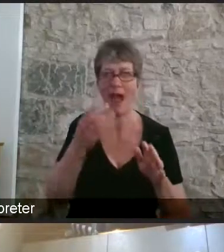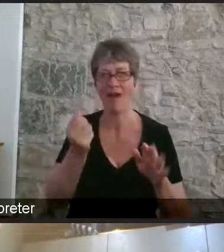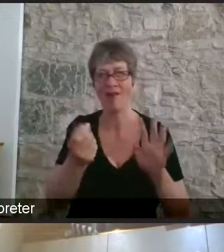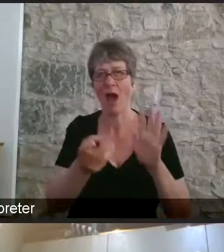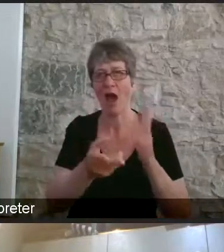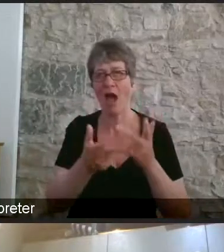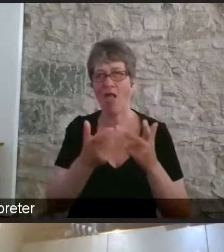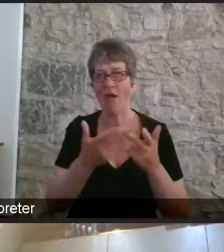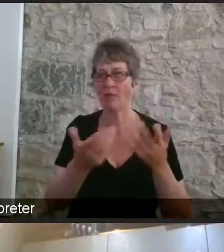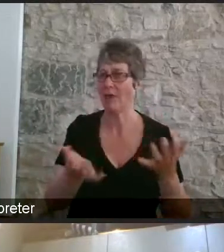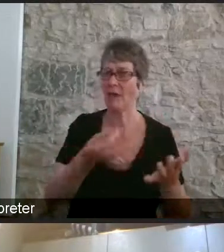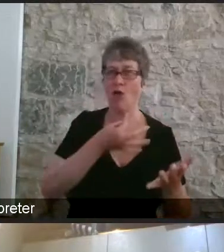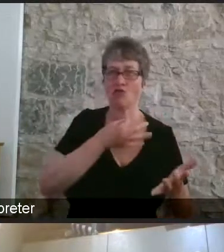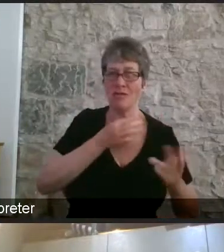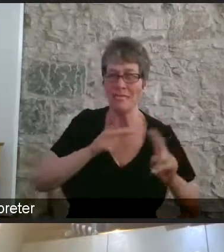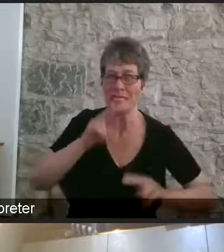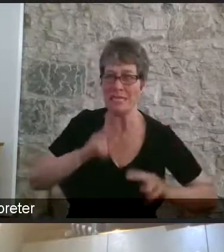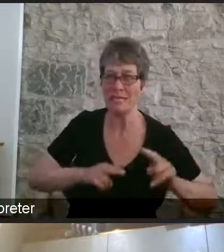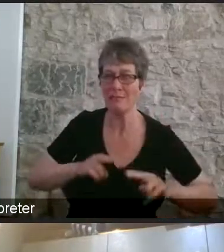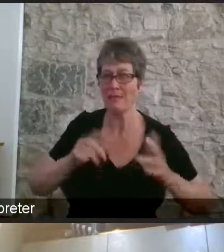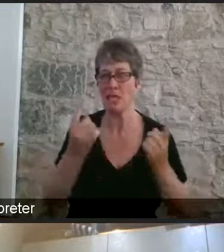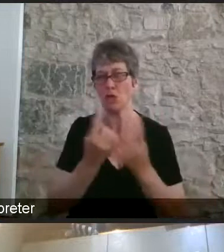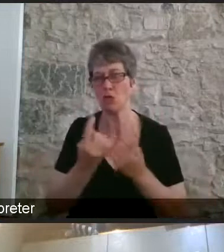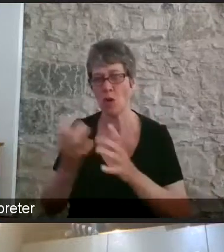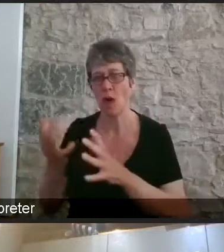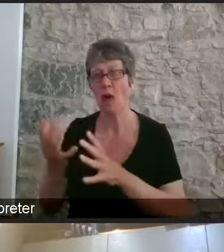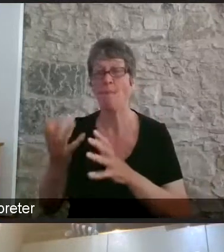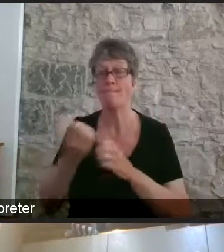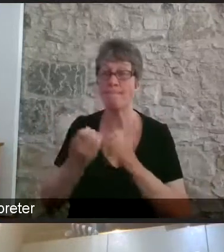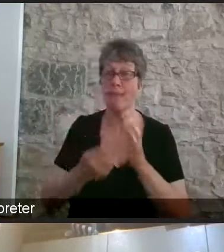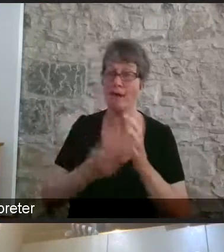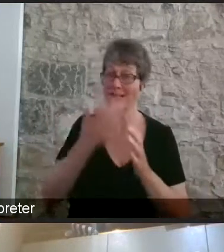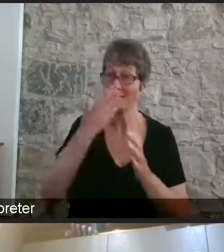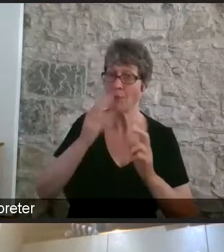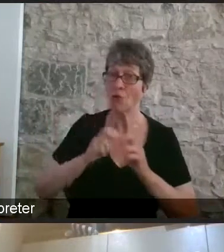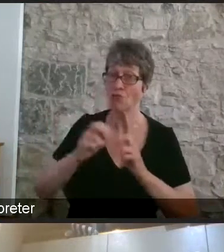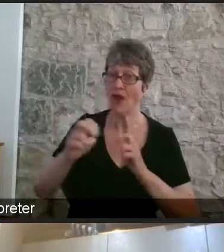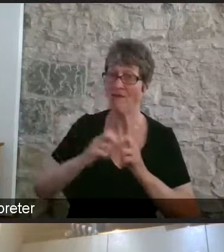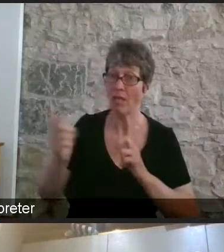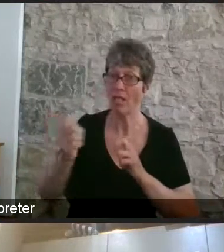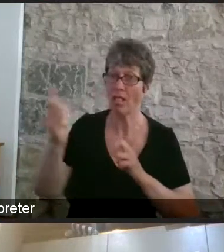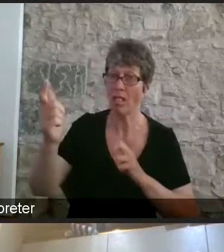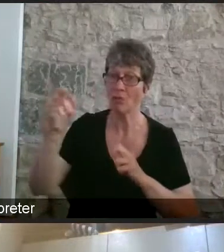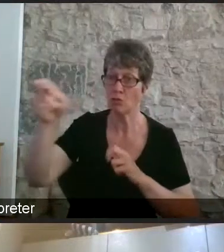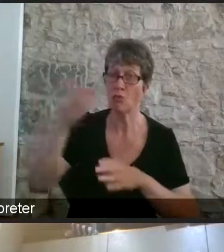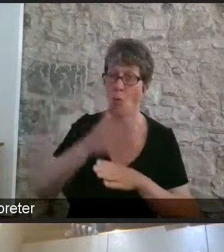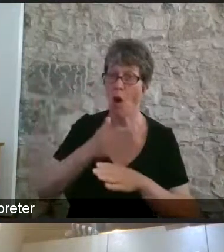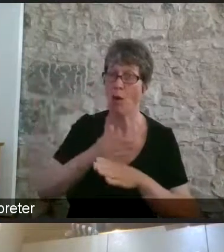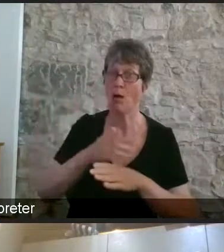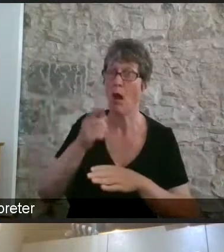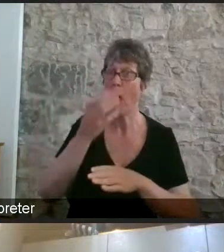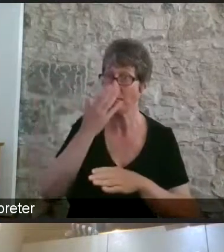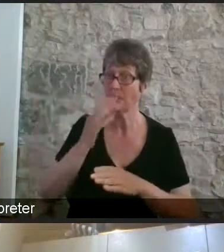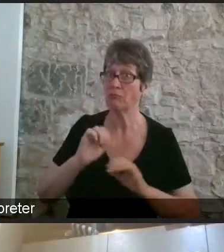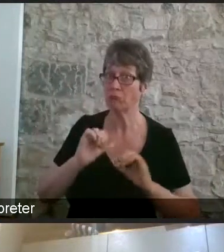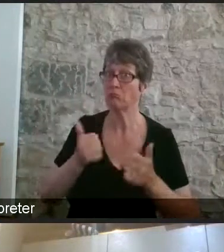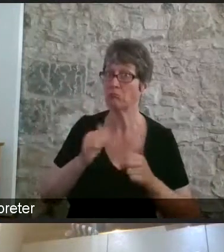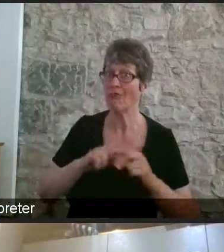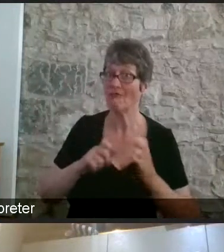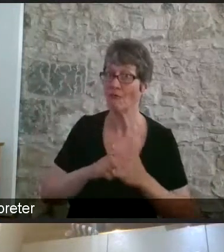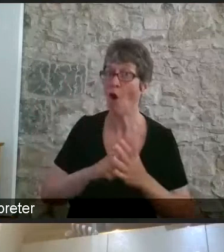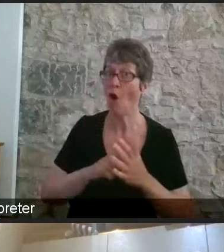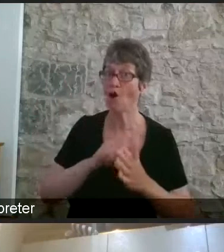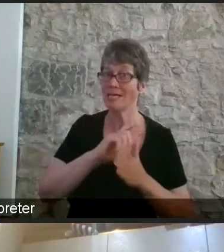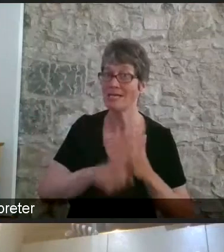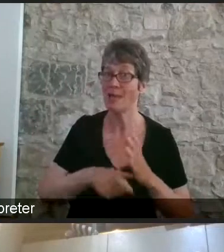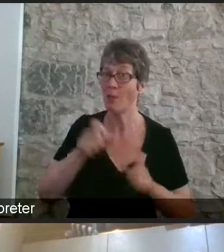risk assessments conducted and so on, but travel to work would appear to be one area that seems to have benefited disabled people. There